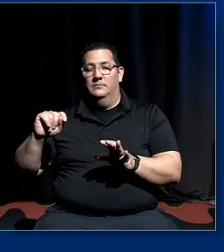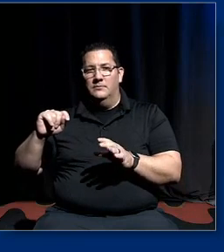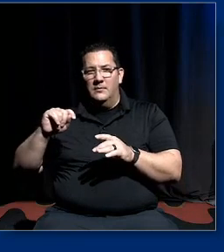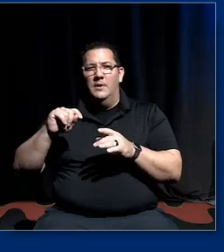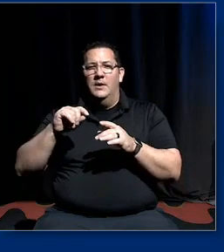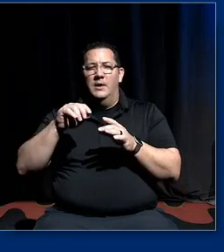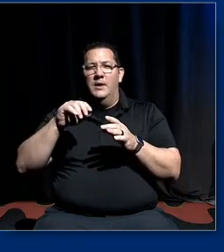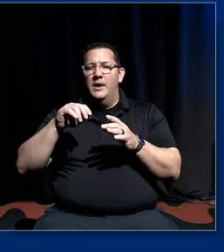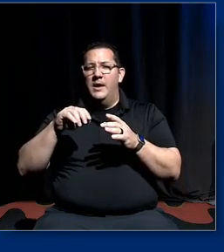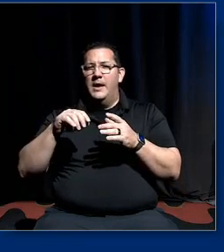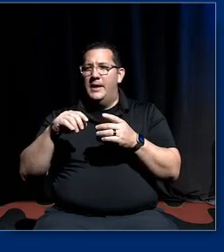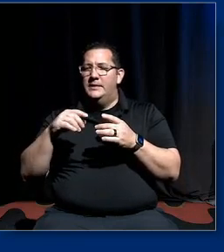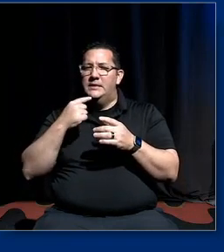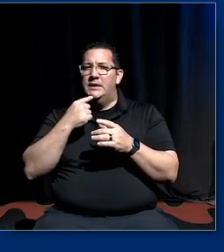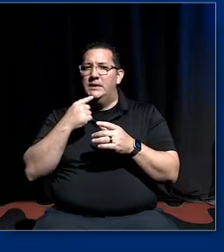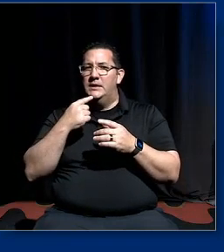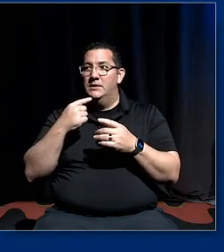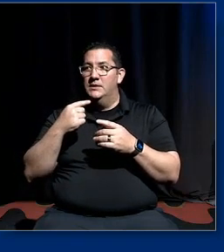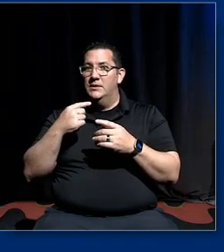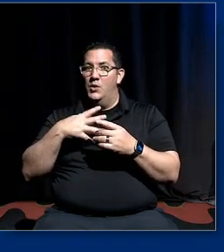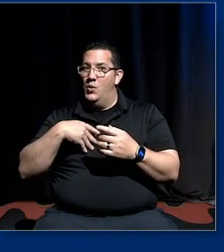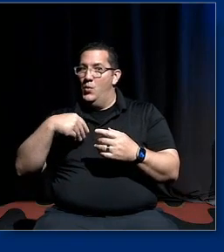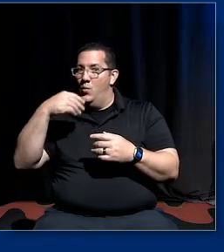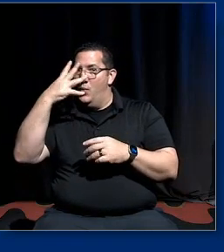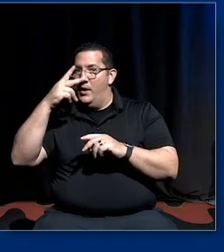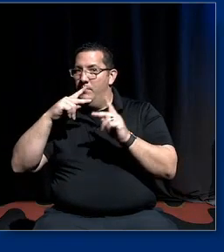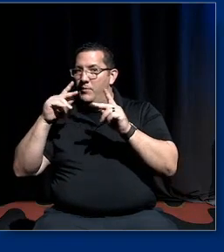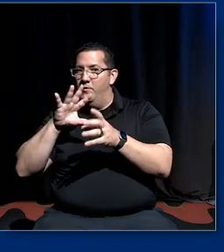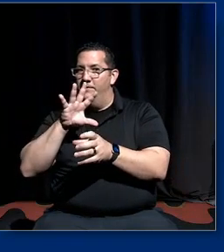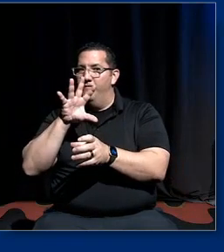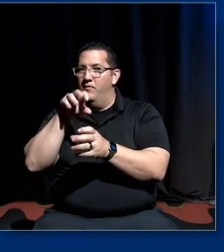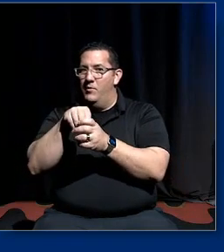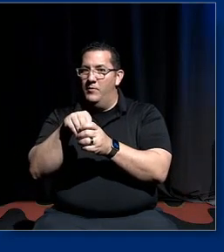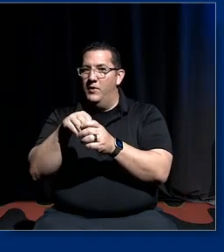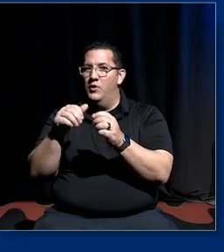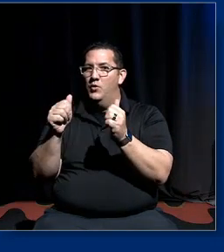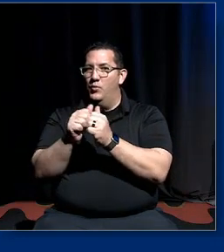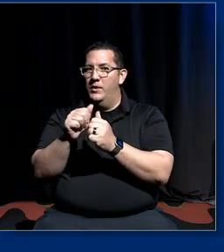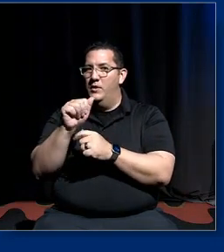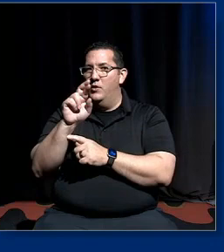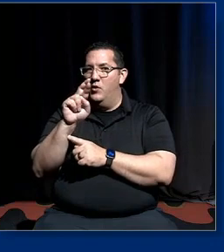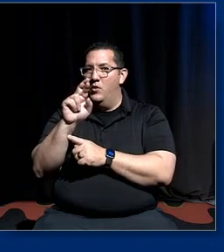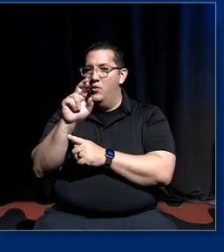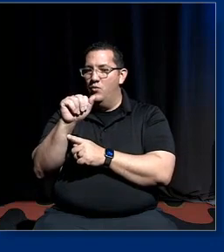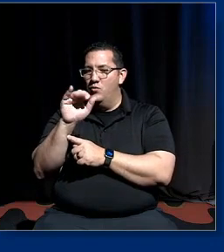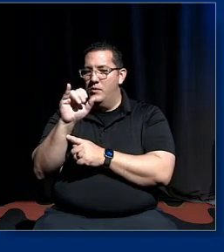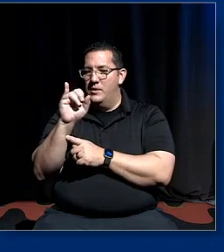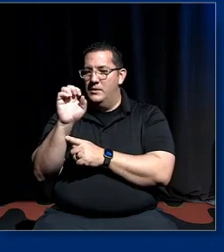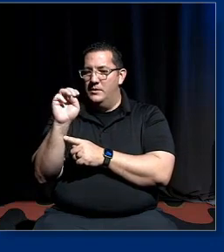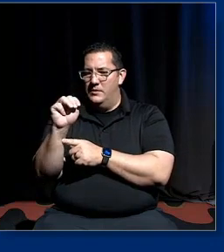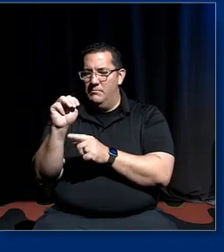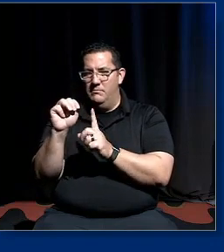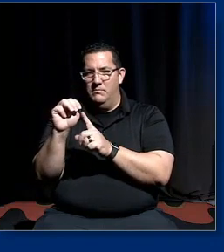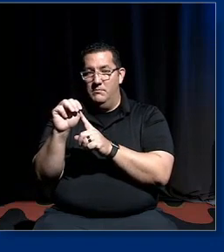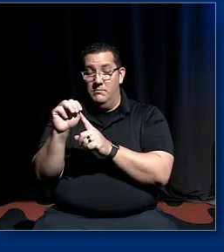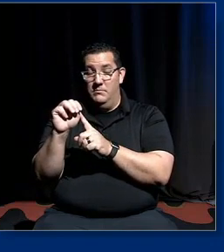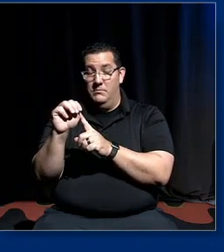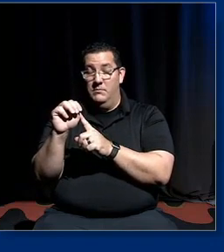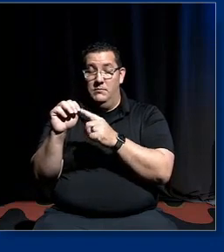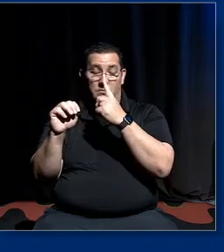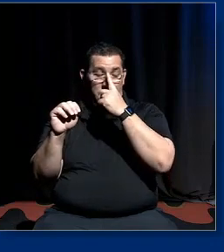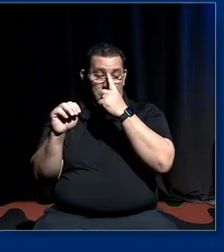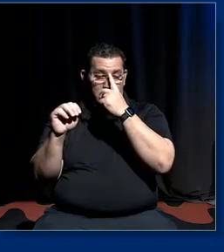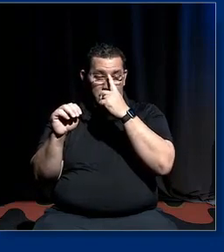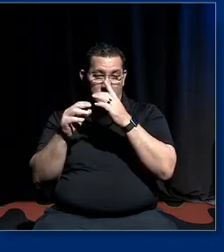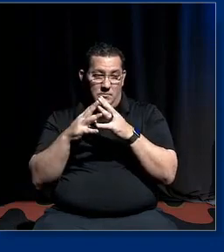white people and their involvement in racism um and i think that you know all of